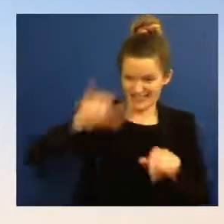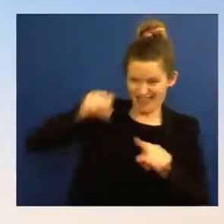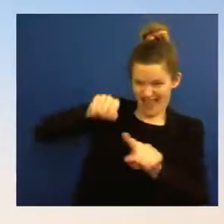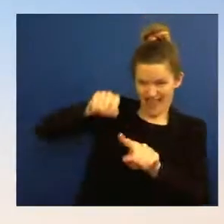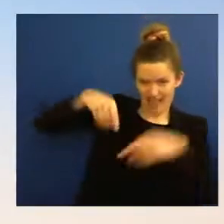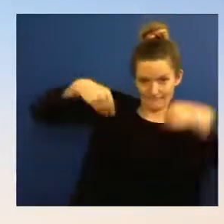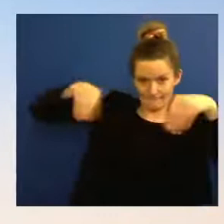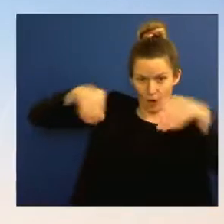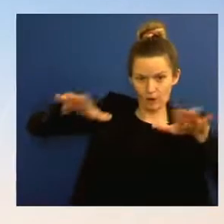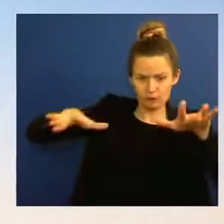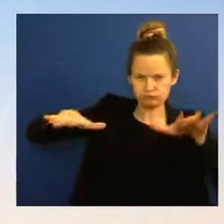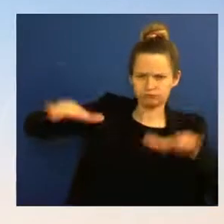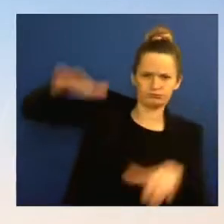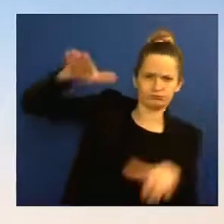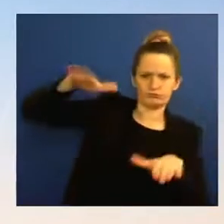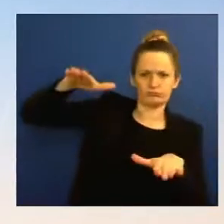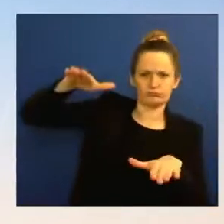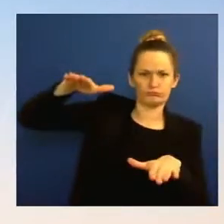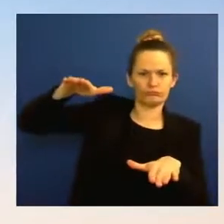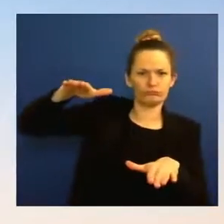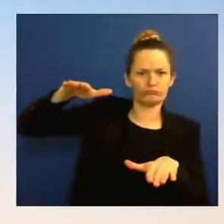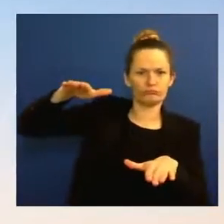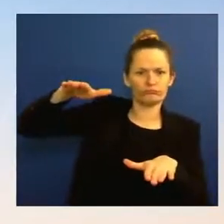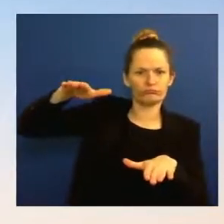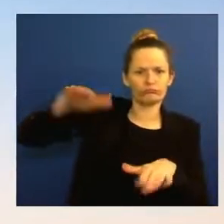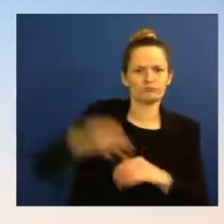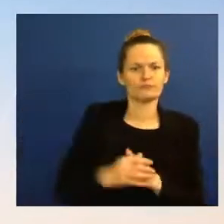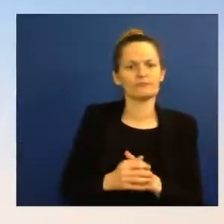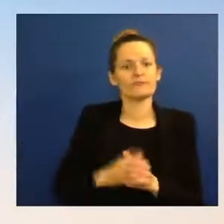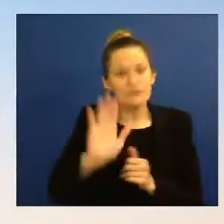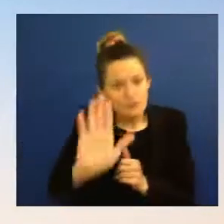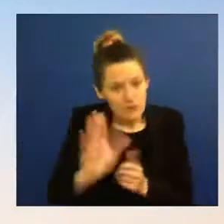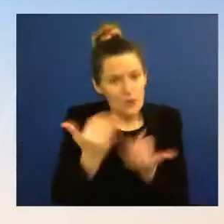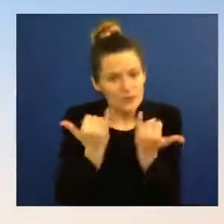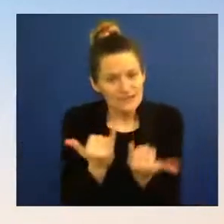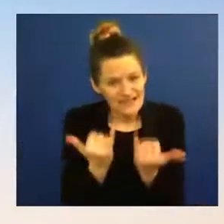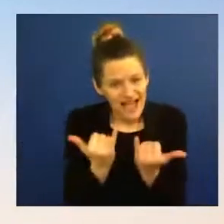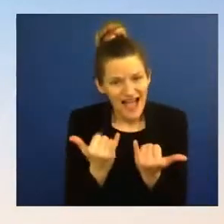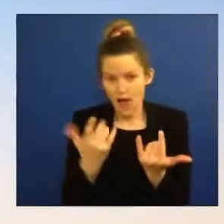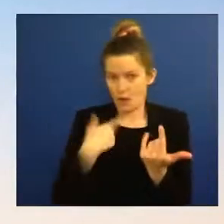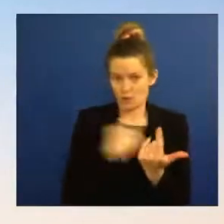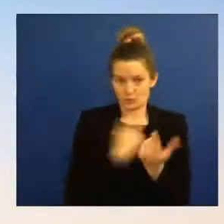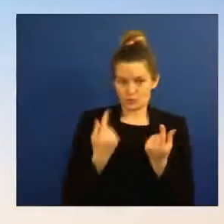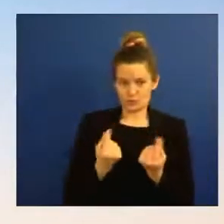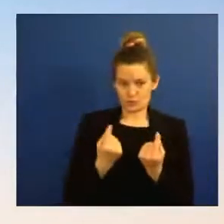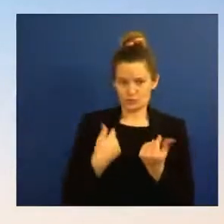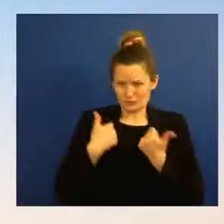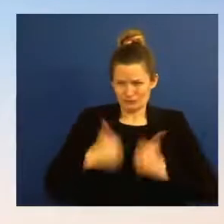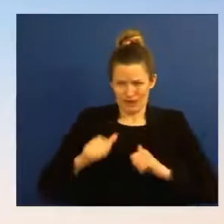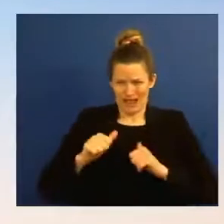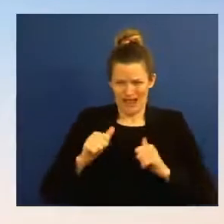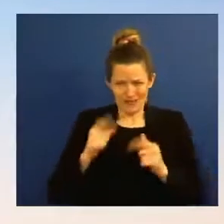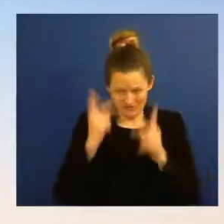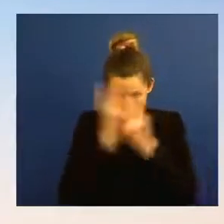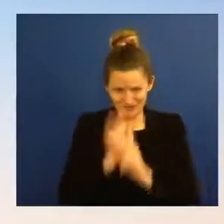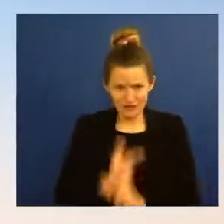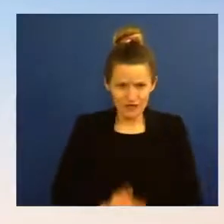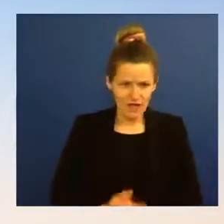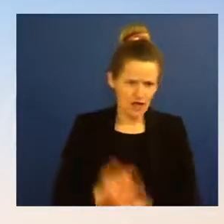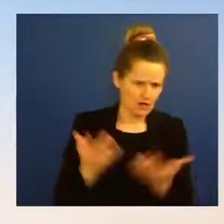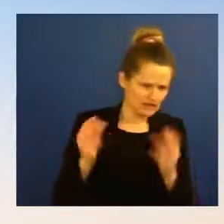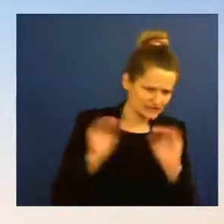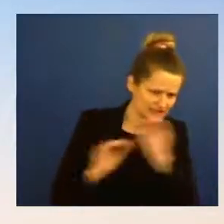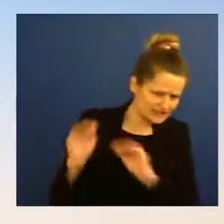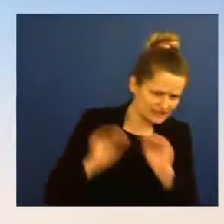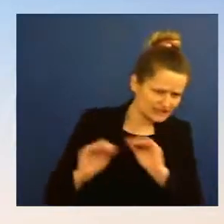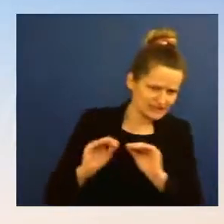every step we can to mitigate the impact of that. Obviously, he announced the release of more oil from the Strategic Petroleum